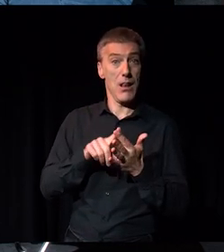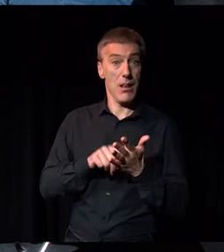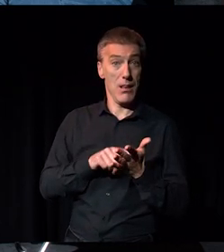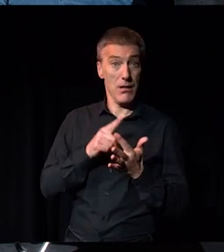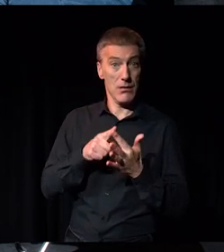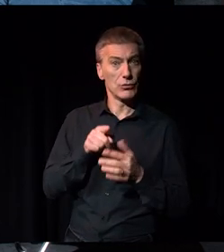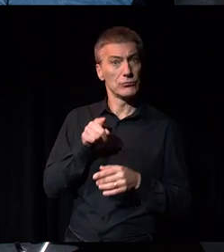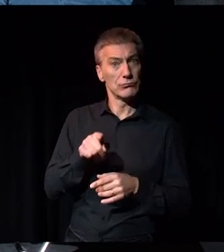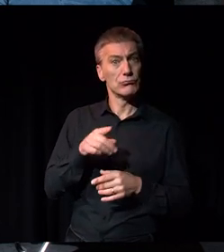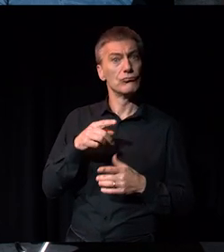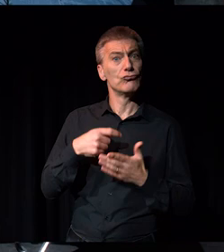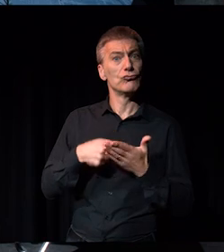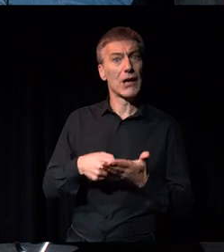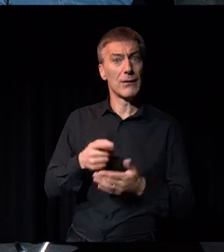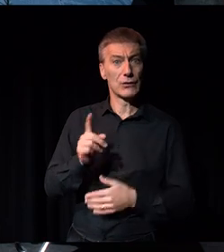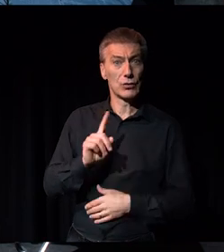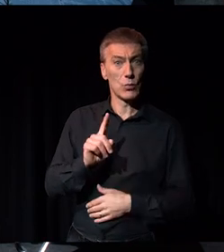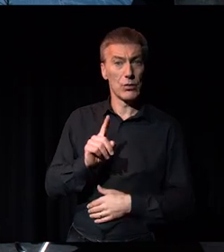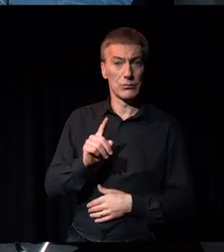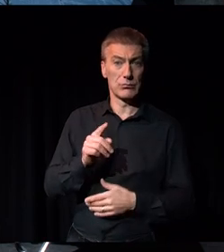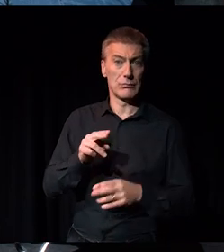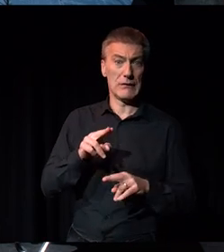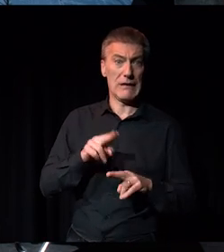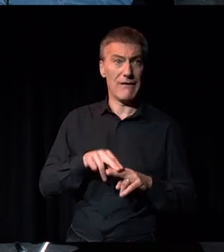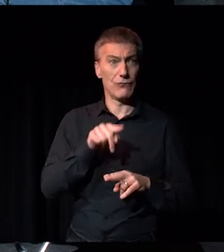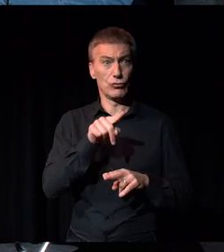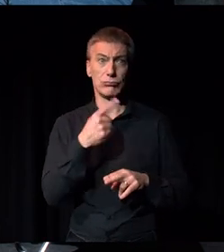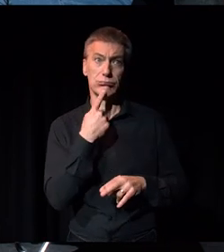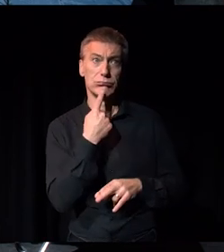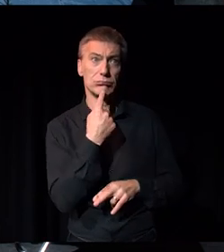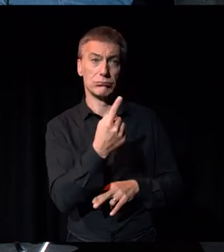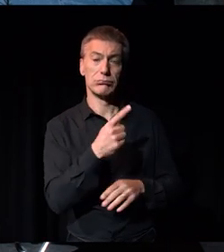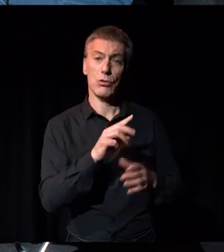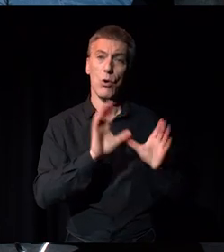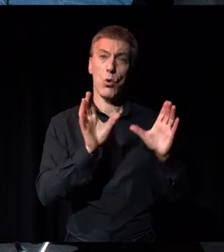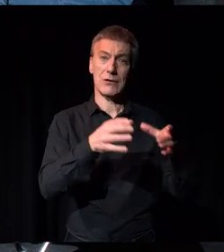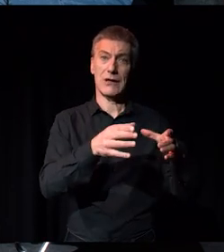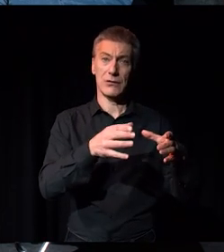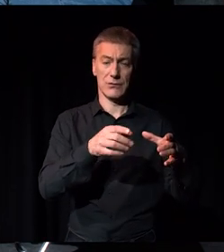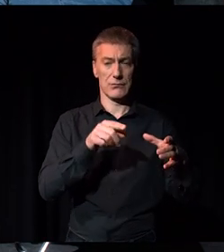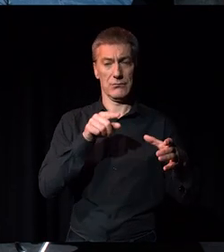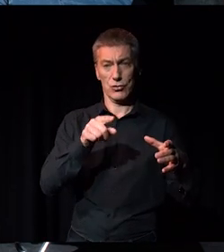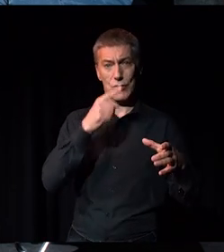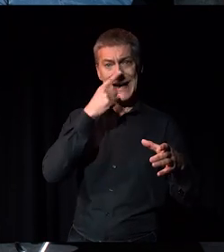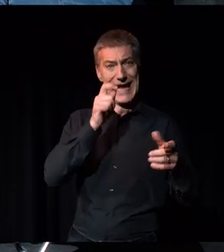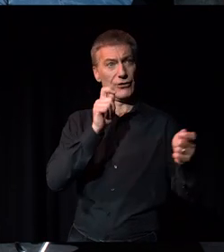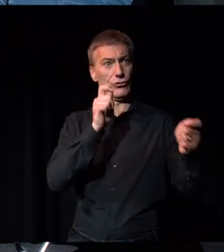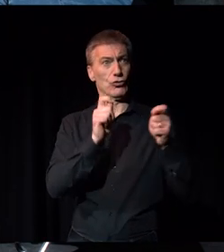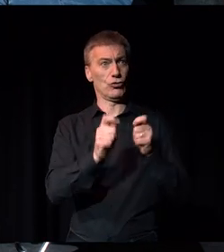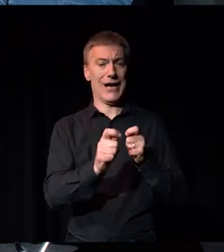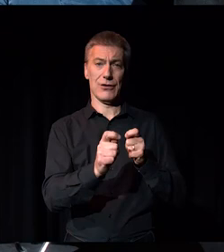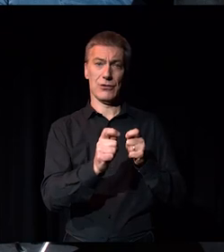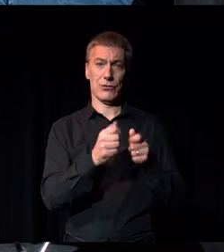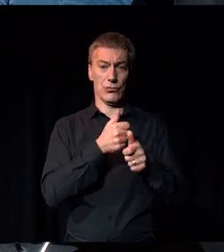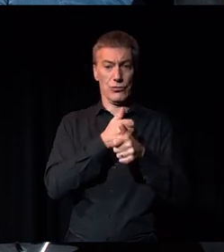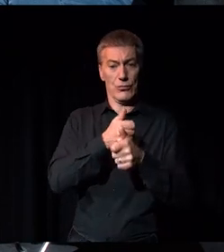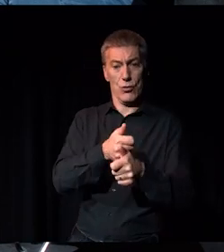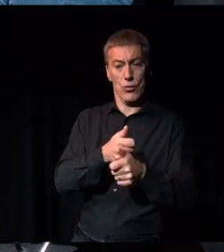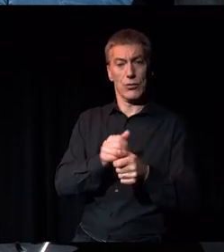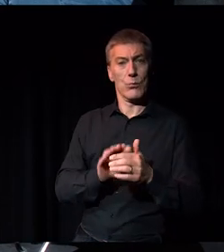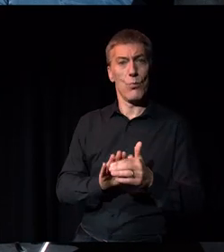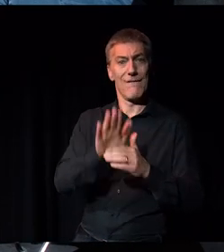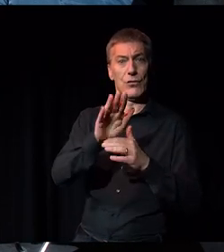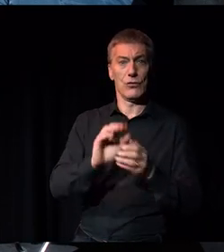what would your recommendations be for organisations around what meaningful changes they can make to support future